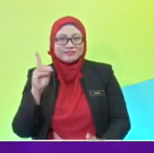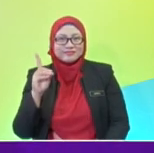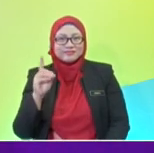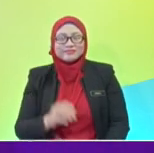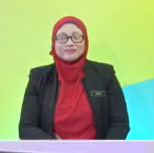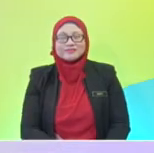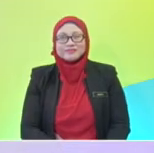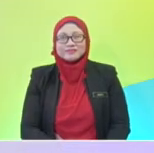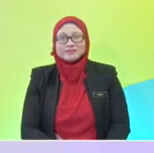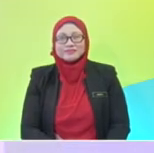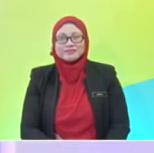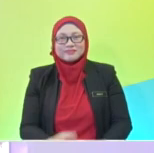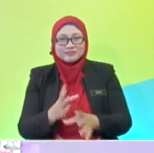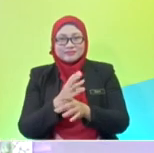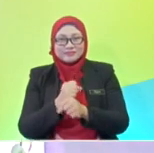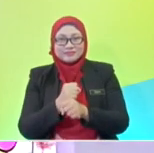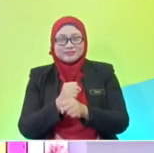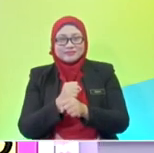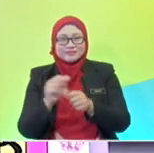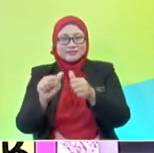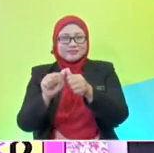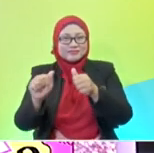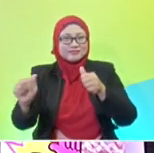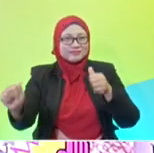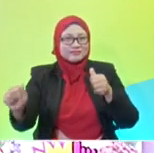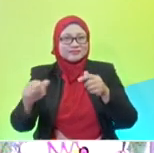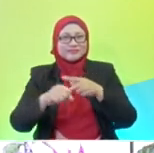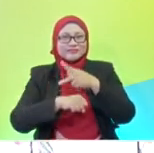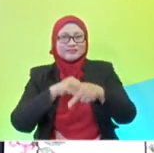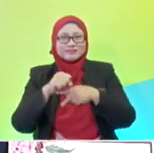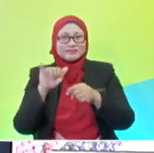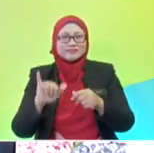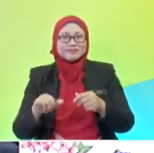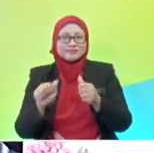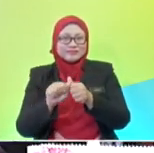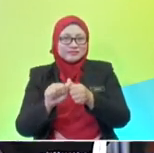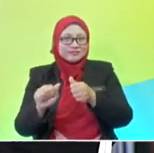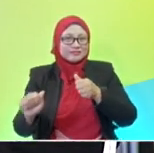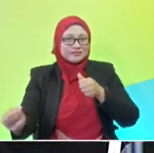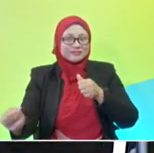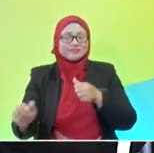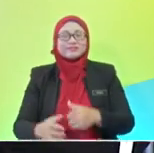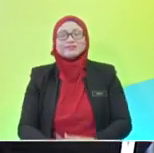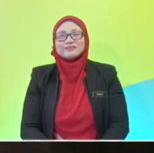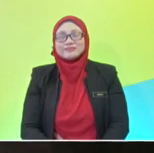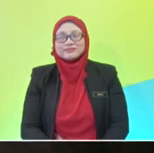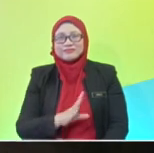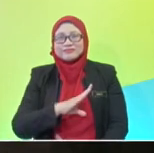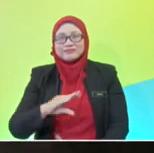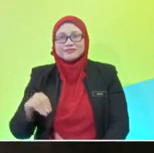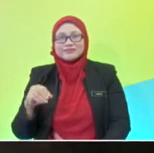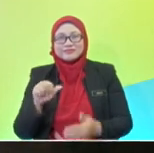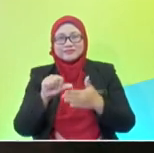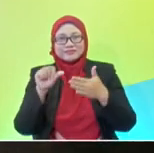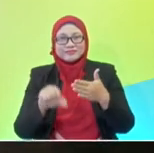Ashwita, you got the farthest. Okay, the farthest. Alright. And the last one.